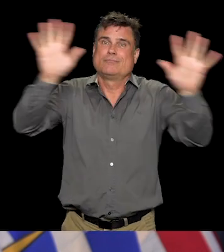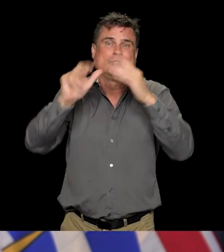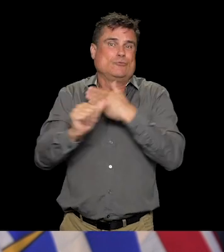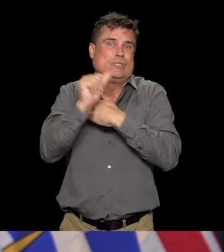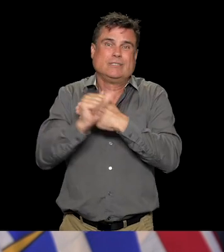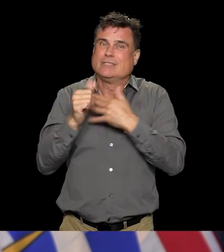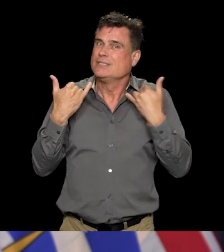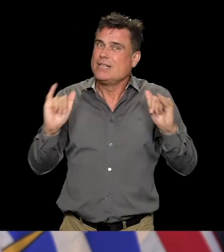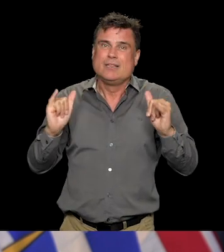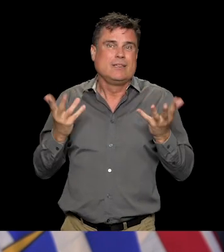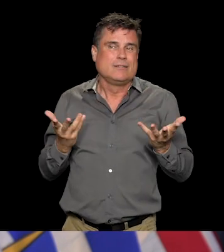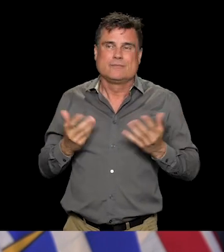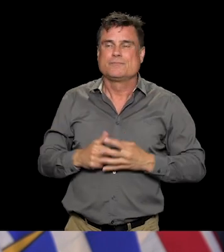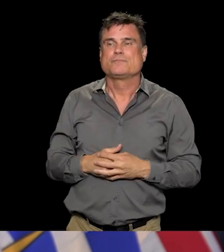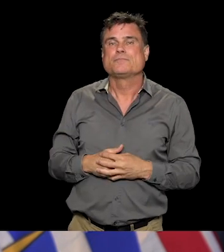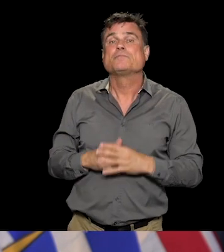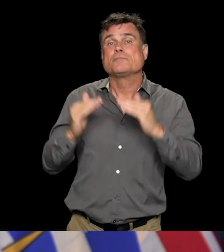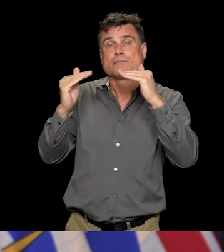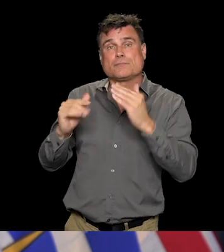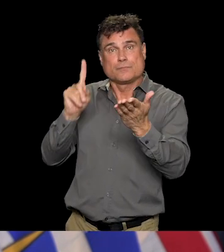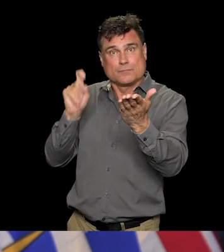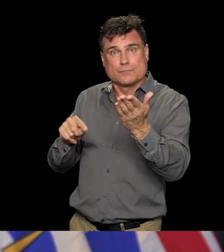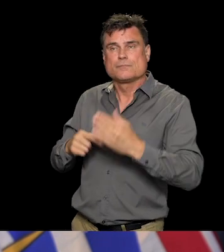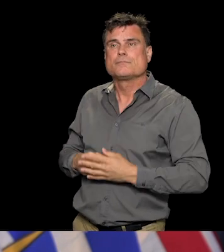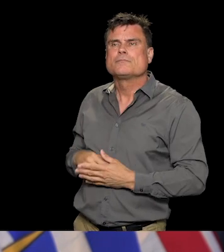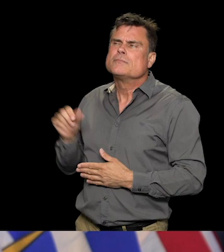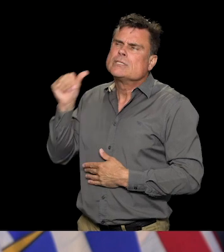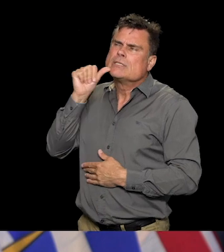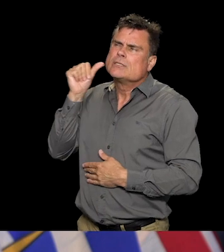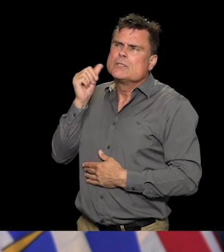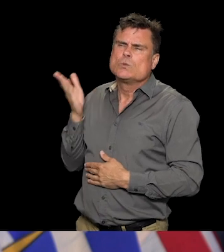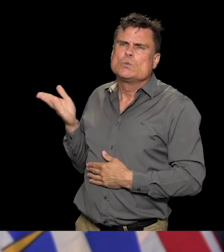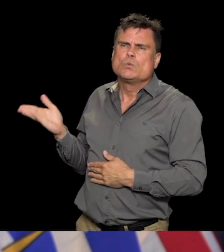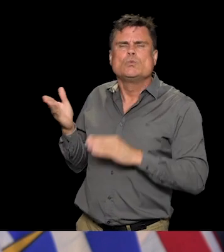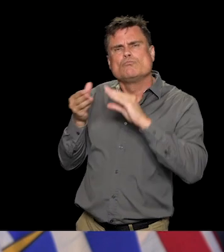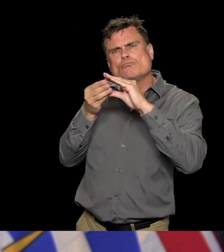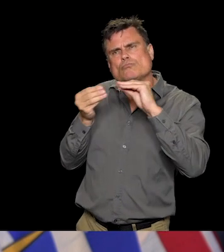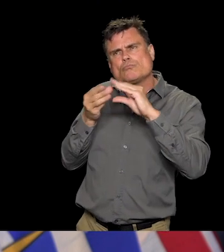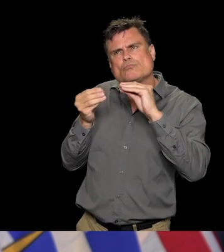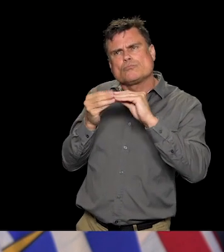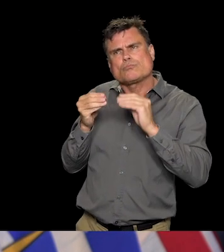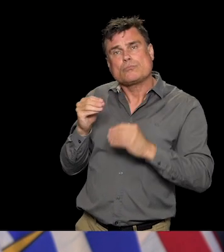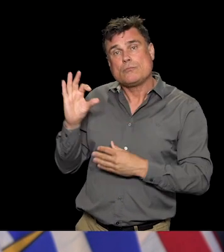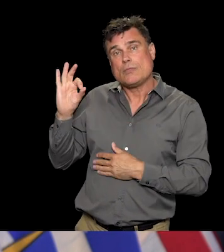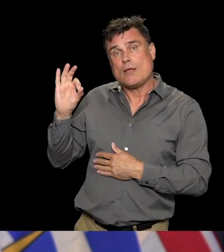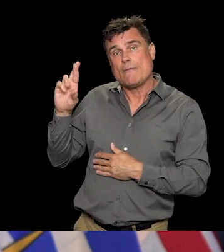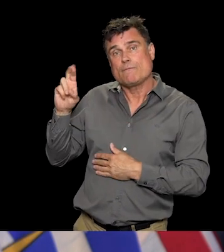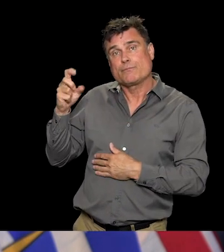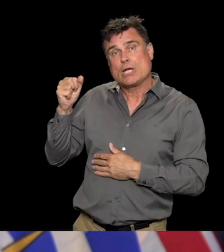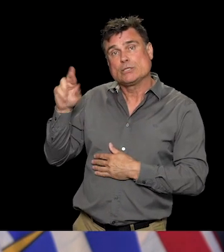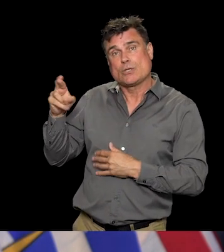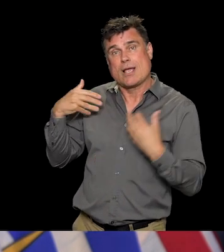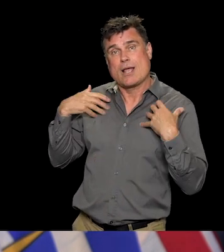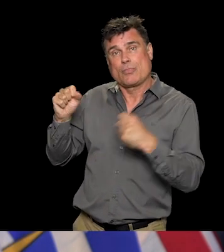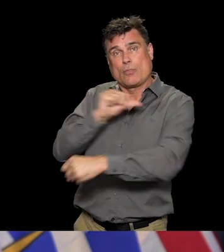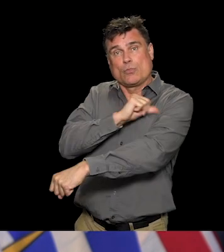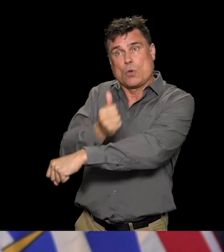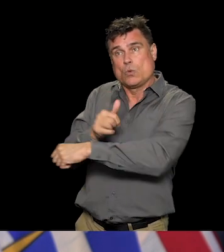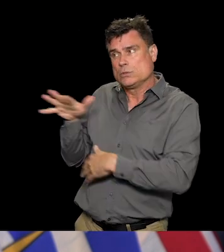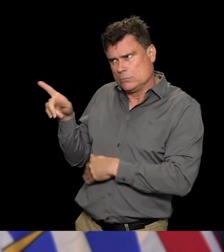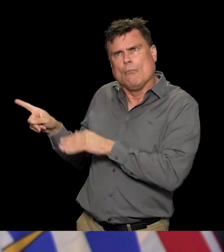Hi, Dr. Henry. Yesterday, you mentioned a cluster of cases in the Fraser Health region associated with a family gathering.